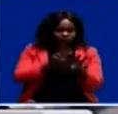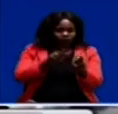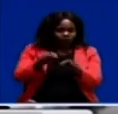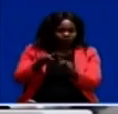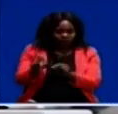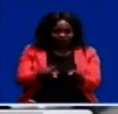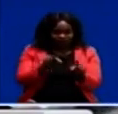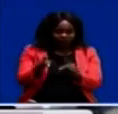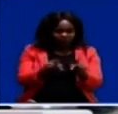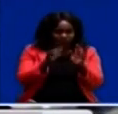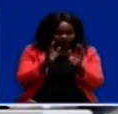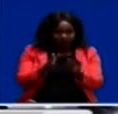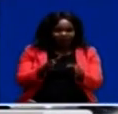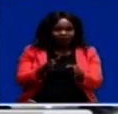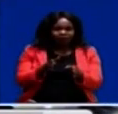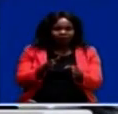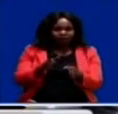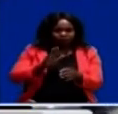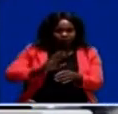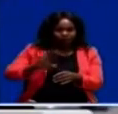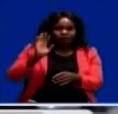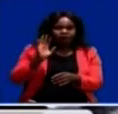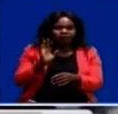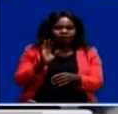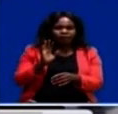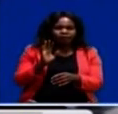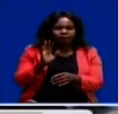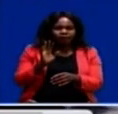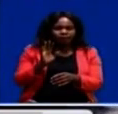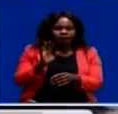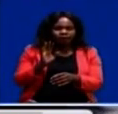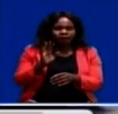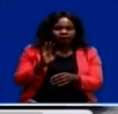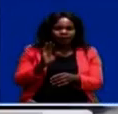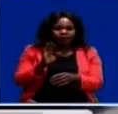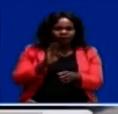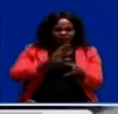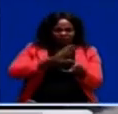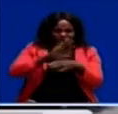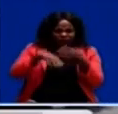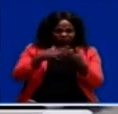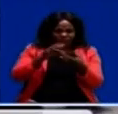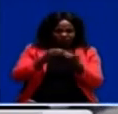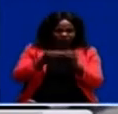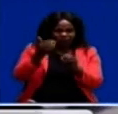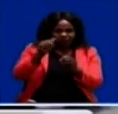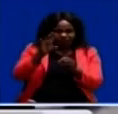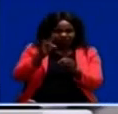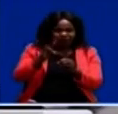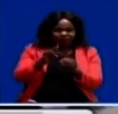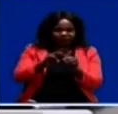performance of a total number of 17 sports disciplines